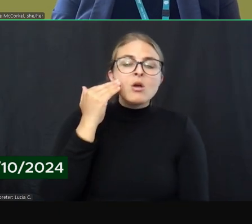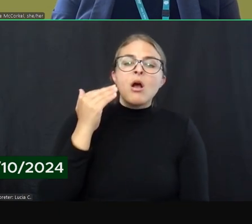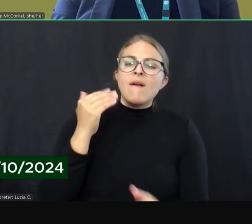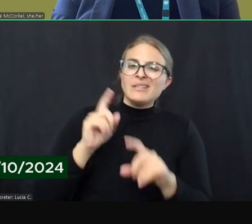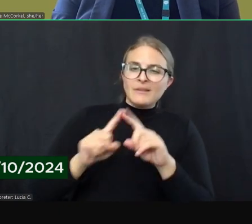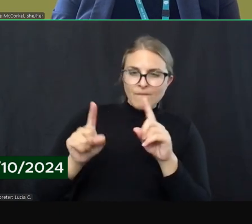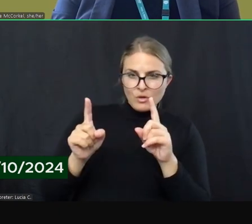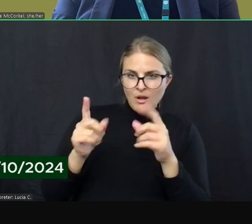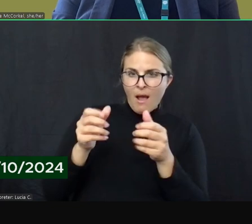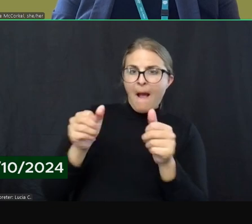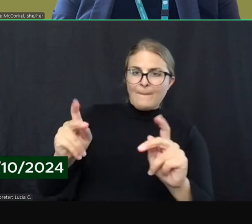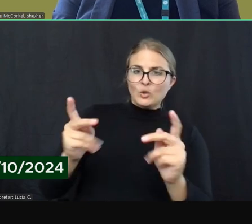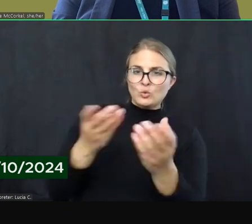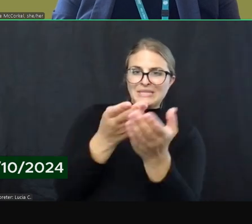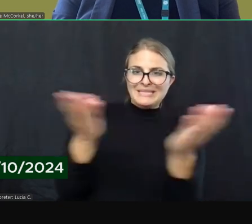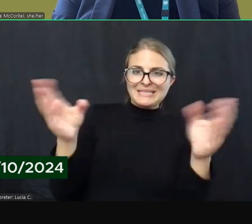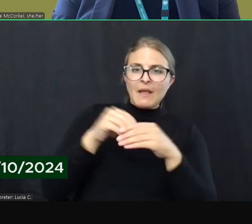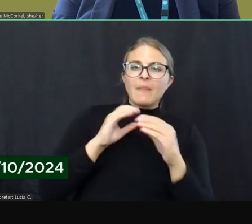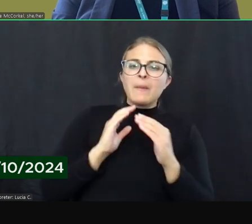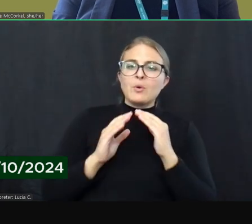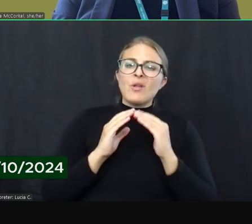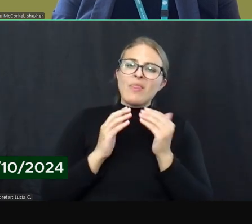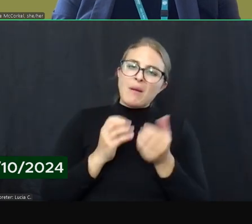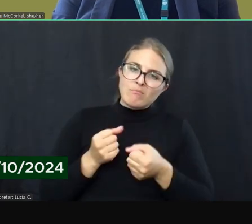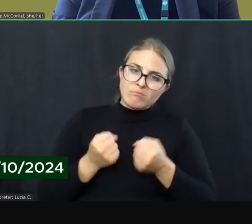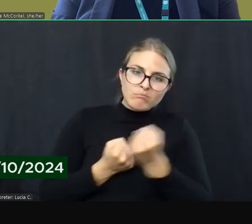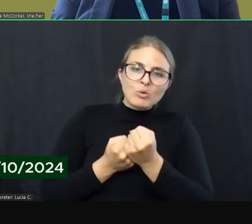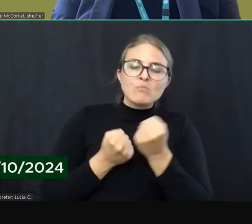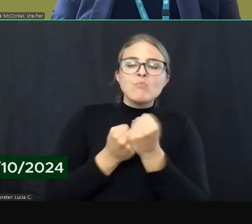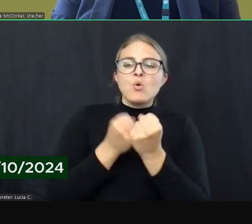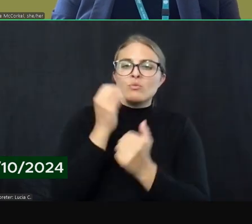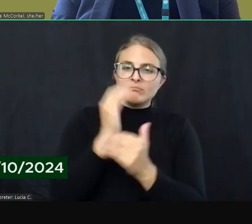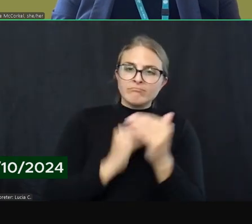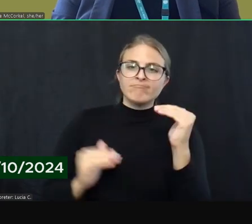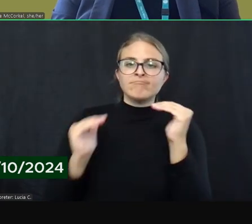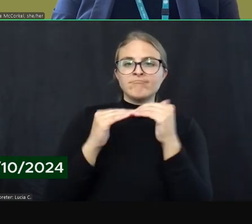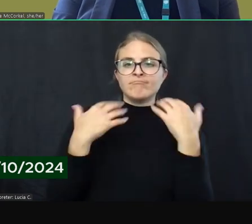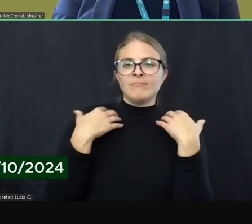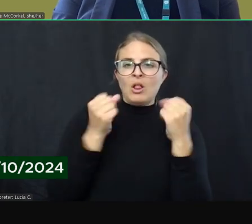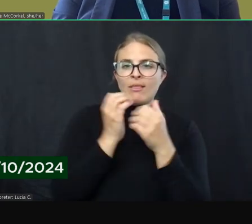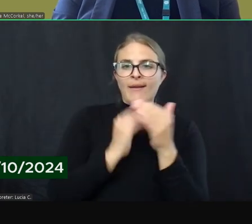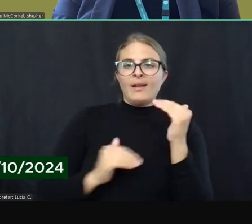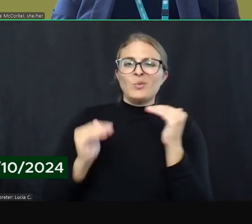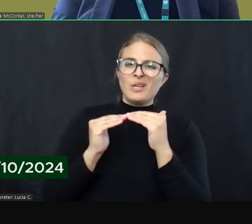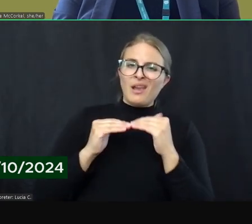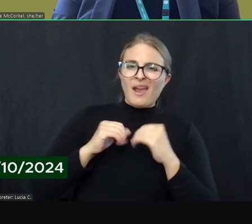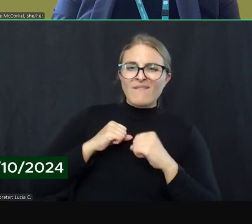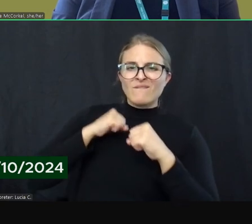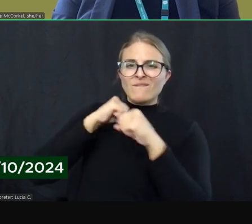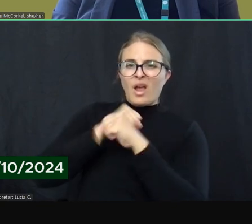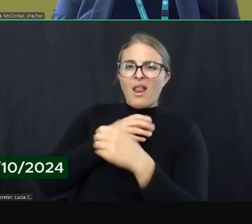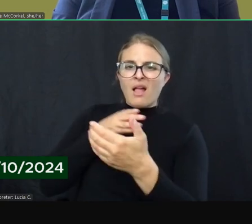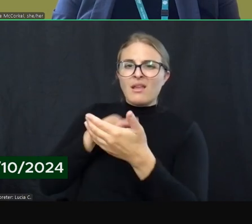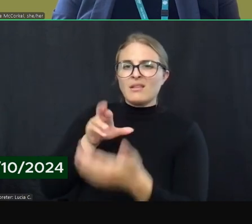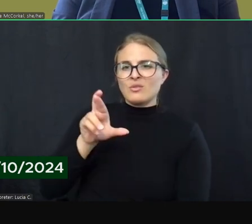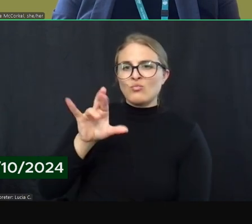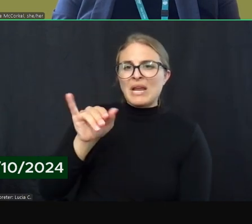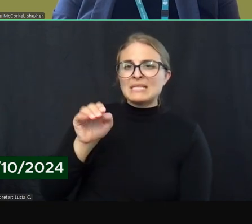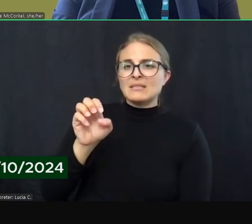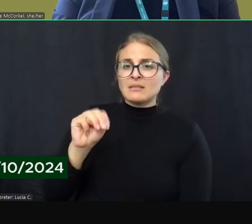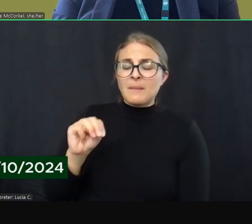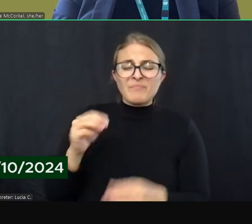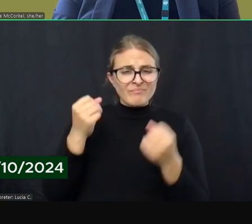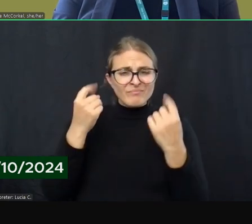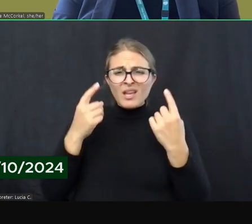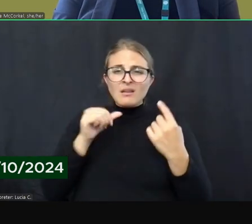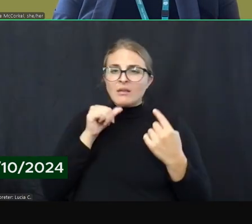that are promoting health equity and fighting racism. that awareness and staff training certainly doesn't fully answer the